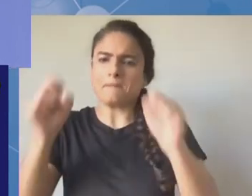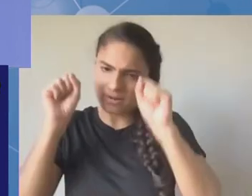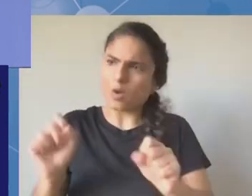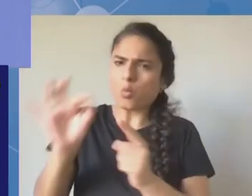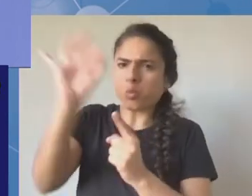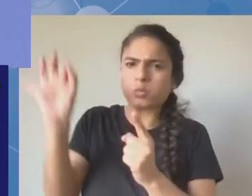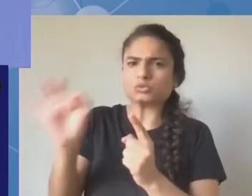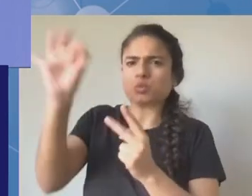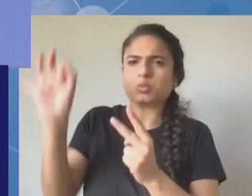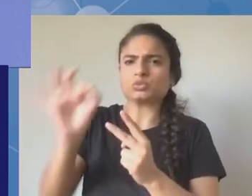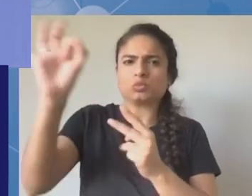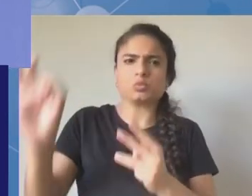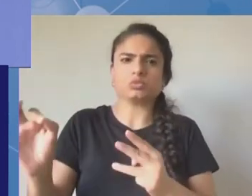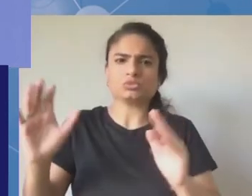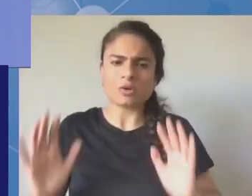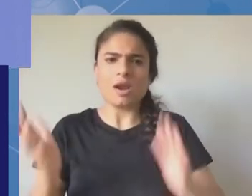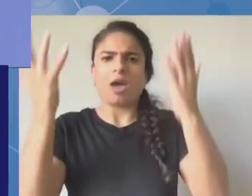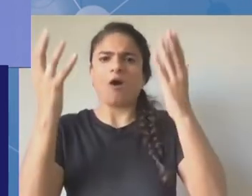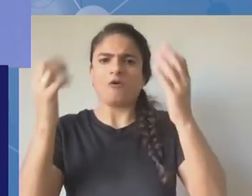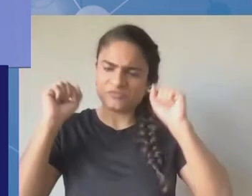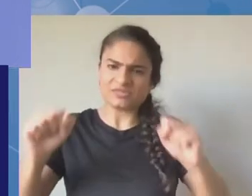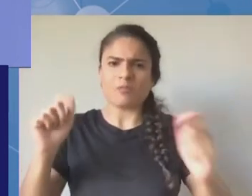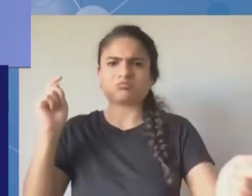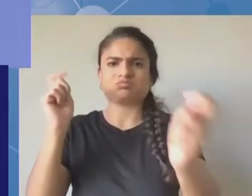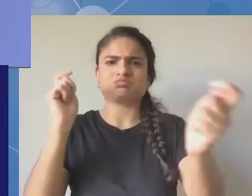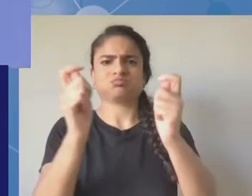thank you next please